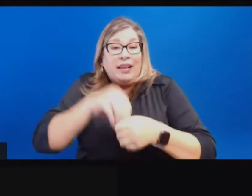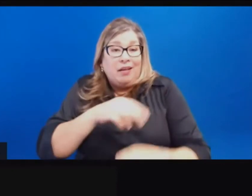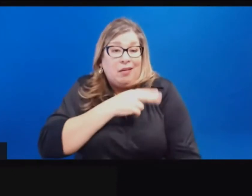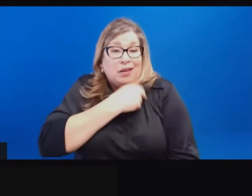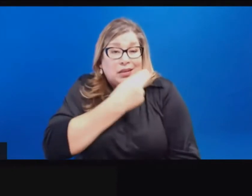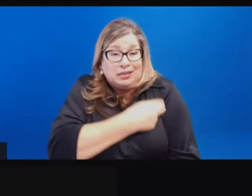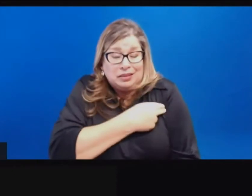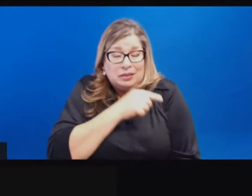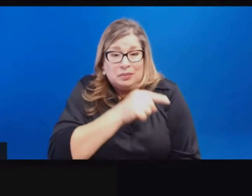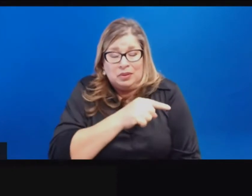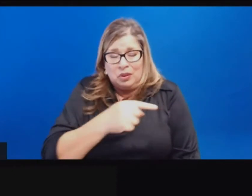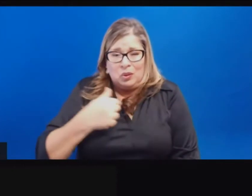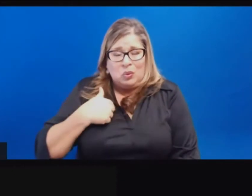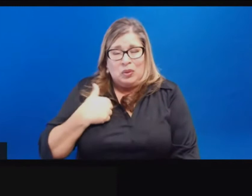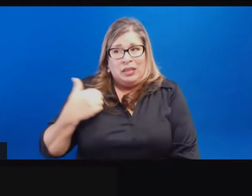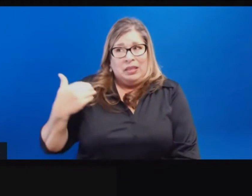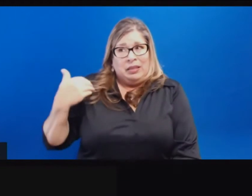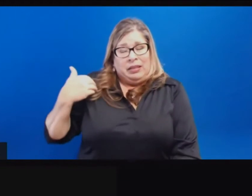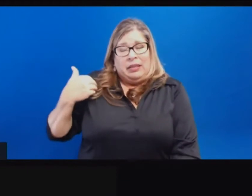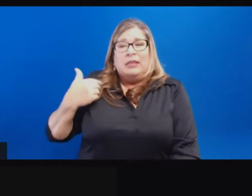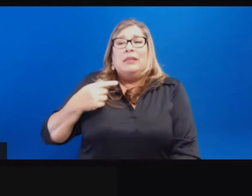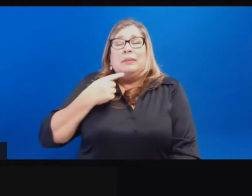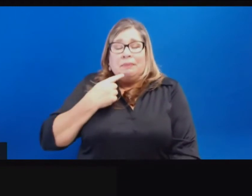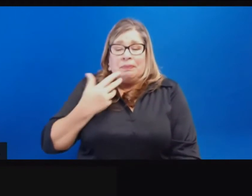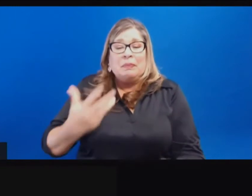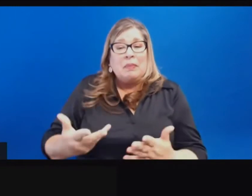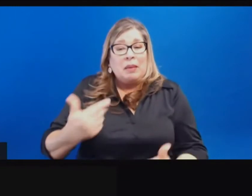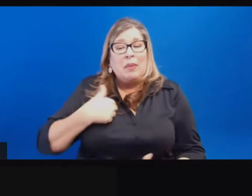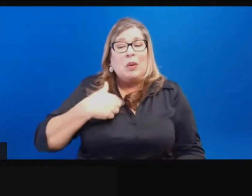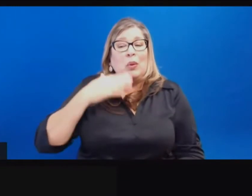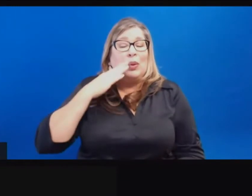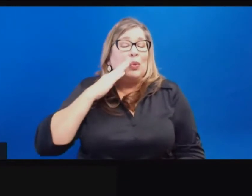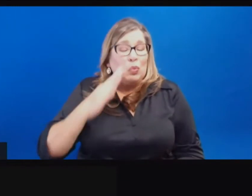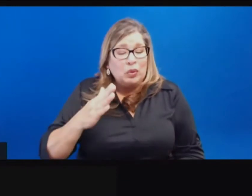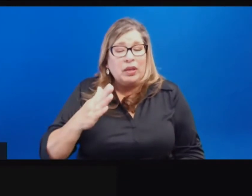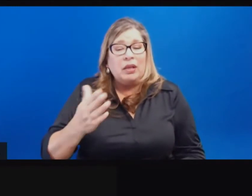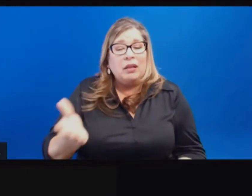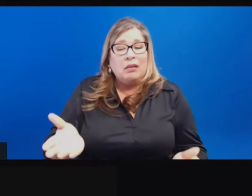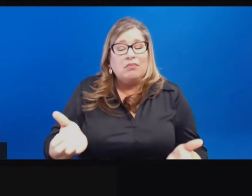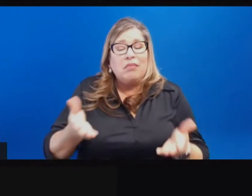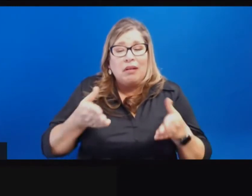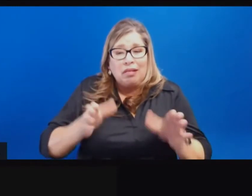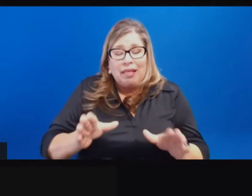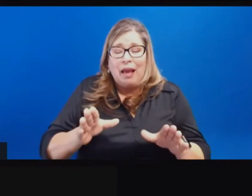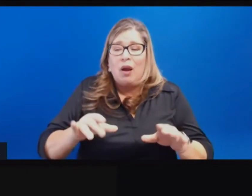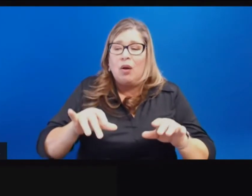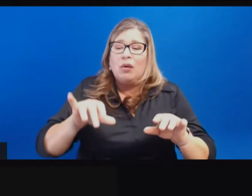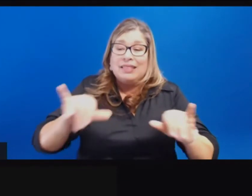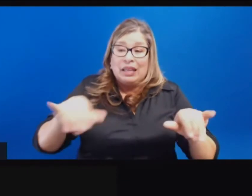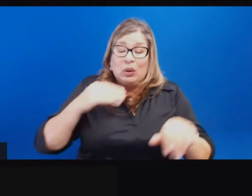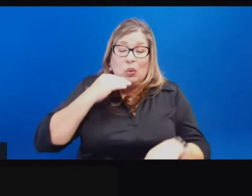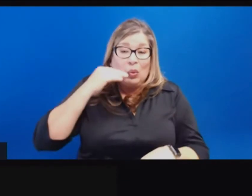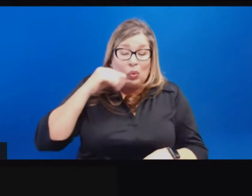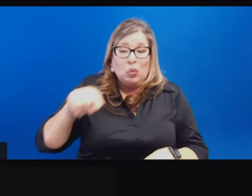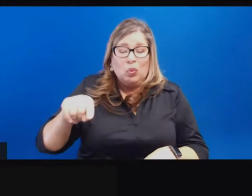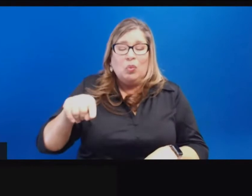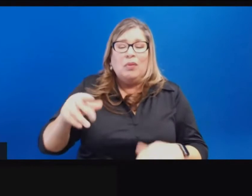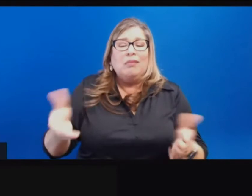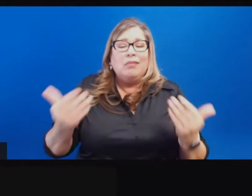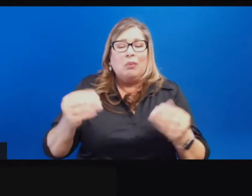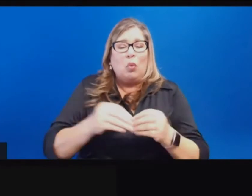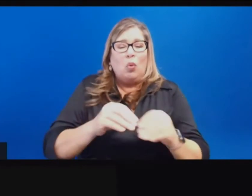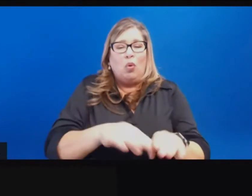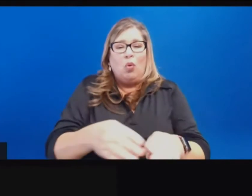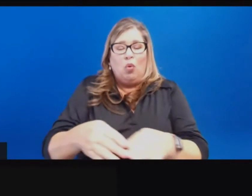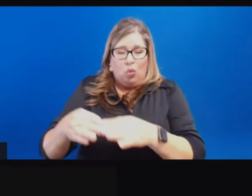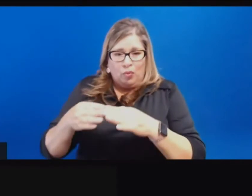be in a situation where we're lifting the regional stay-at-home order when still hospitals have pretty high census from COVID. And